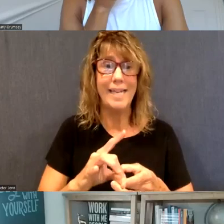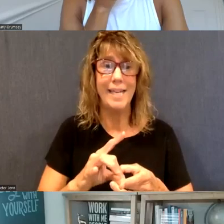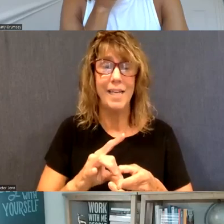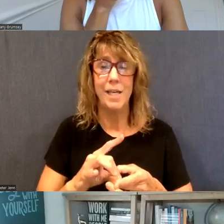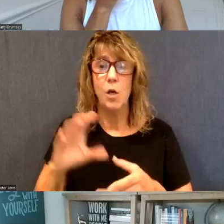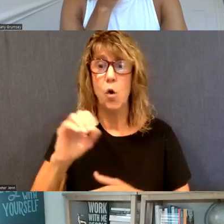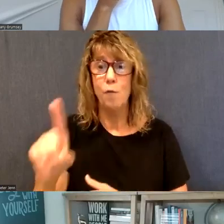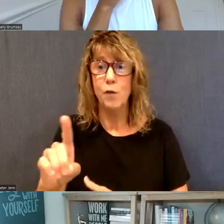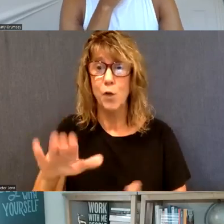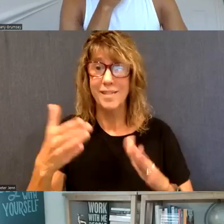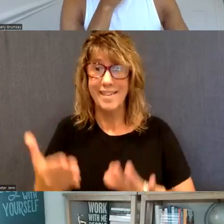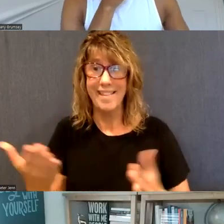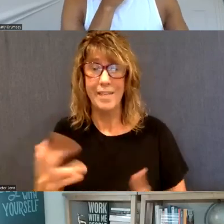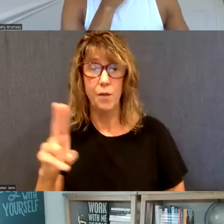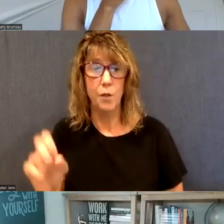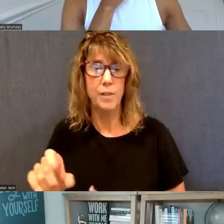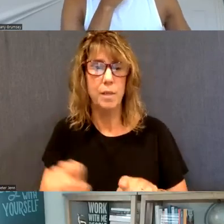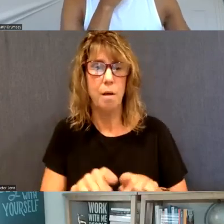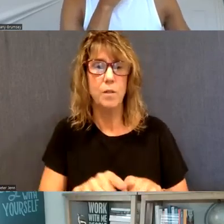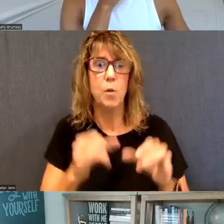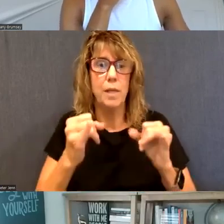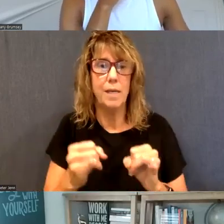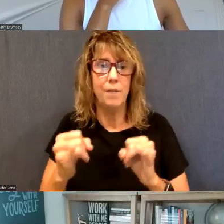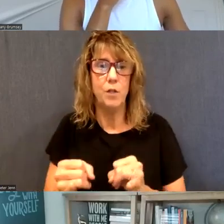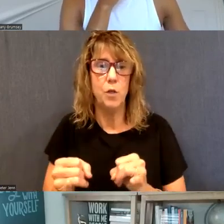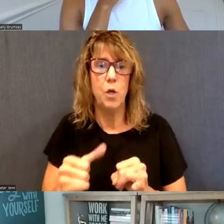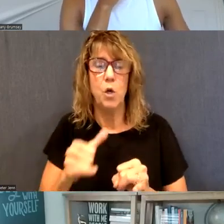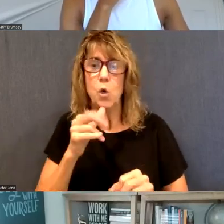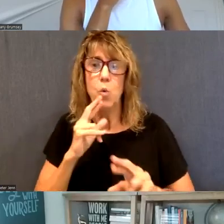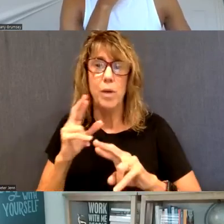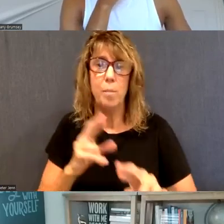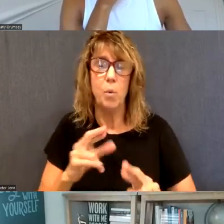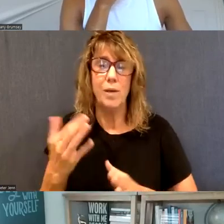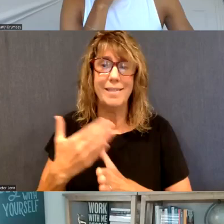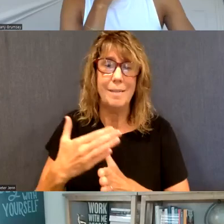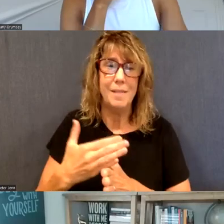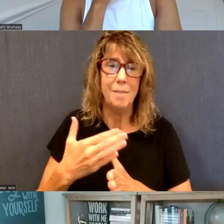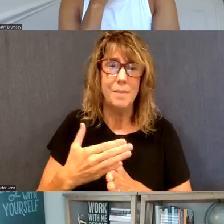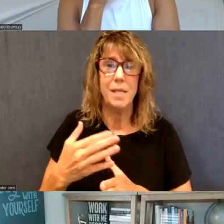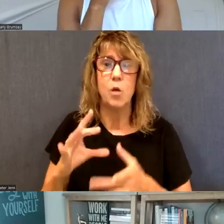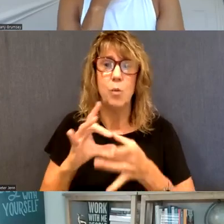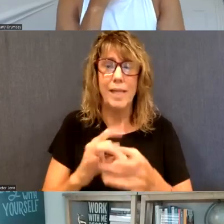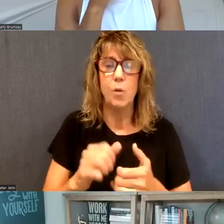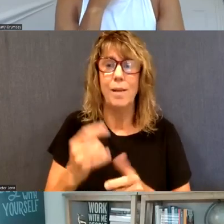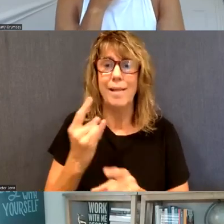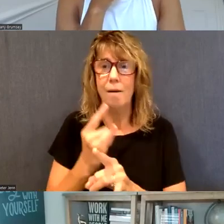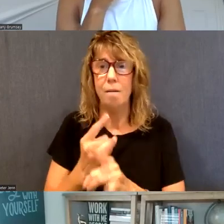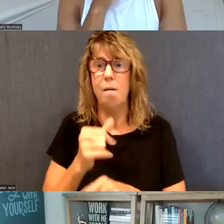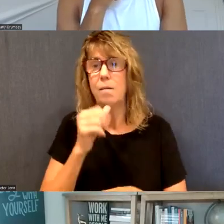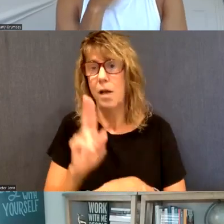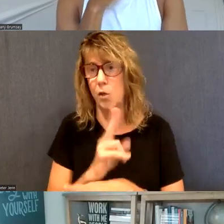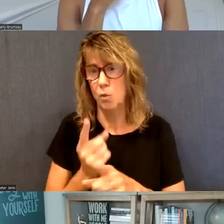as well as the number of individuals that report symptoms related to alcohol misuse. Um, even though these, uh,